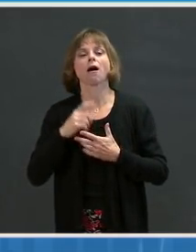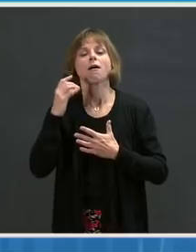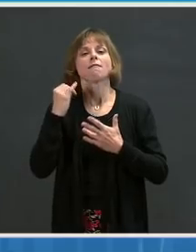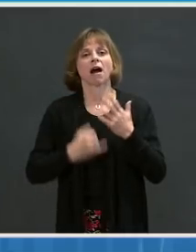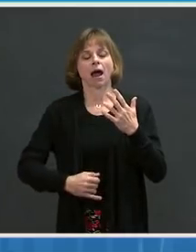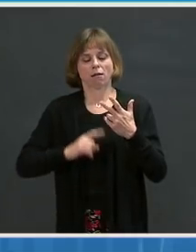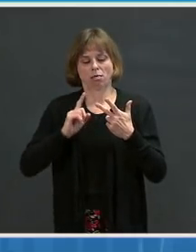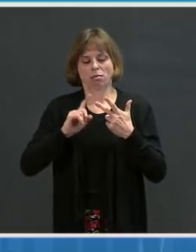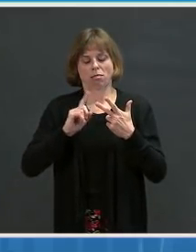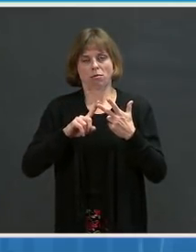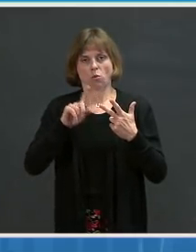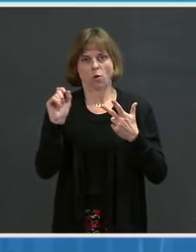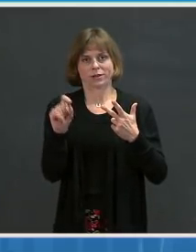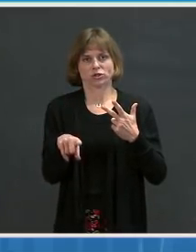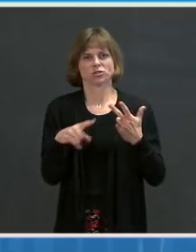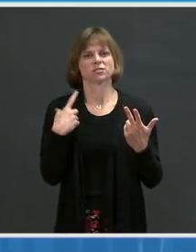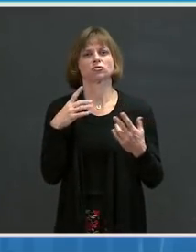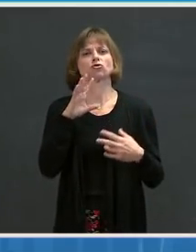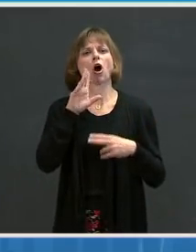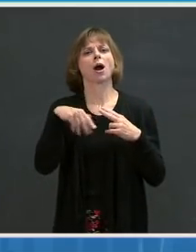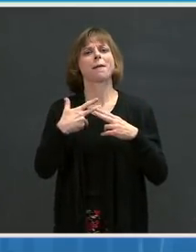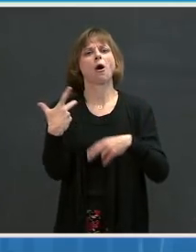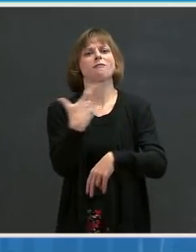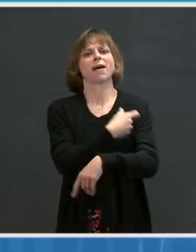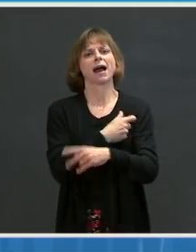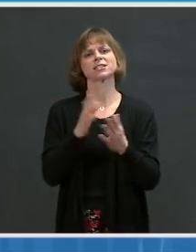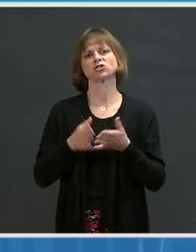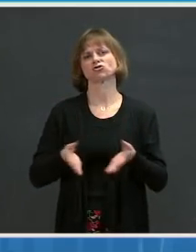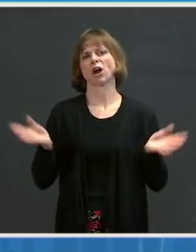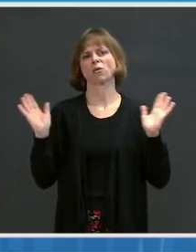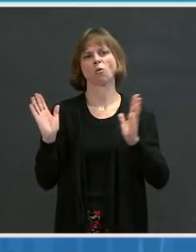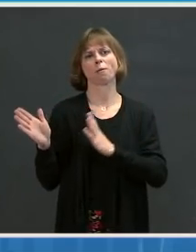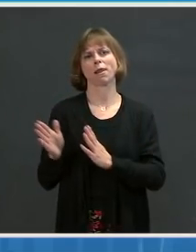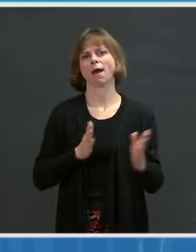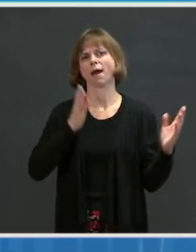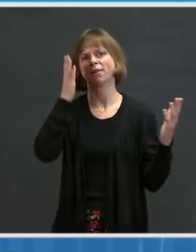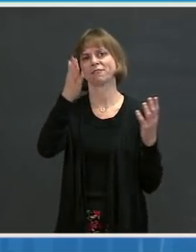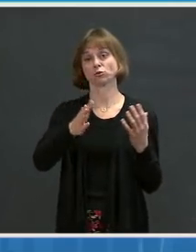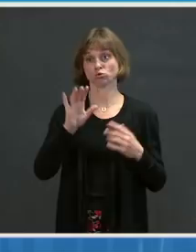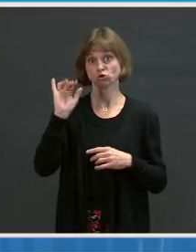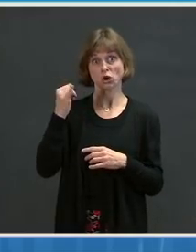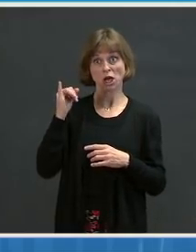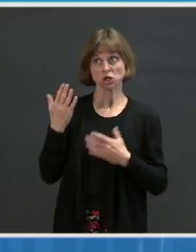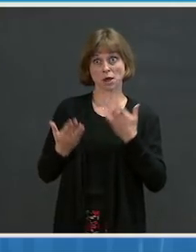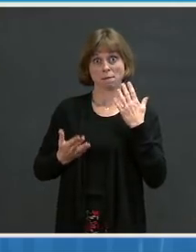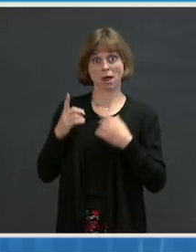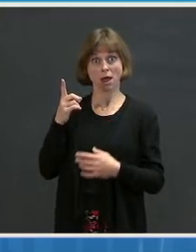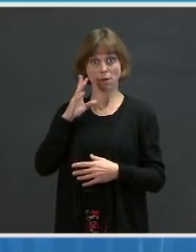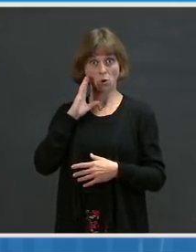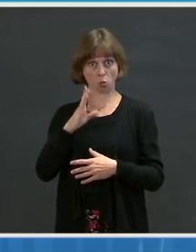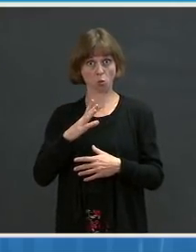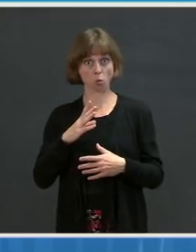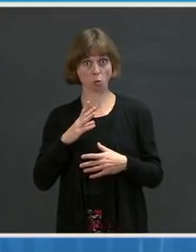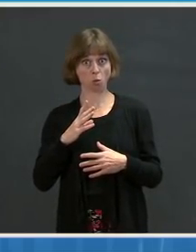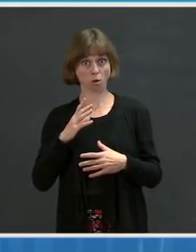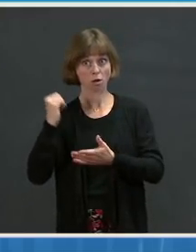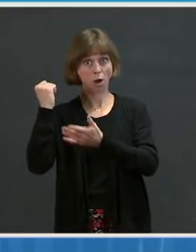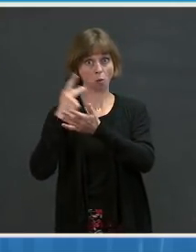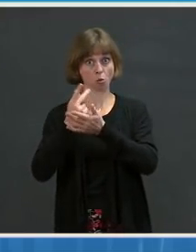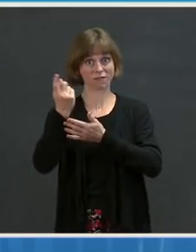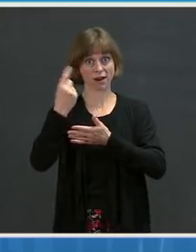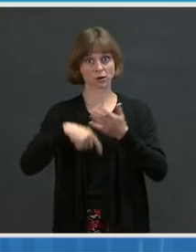on the vaccines in general, on the plan going forward, you know, with J&J potentially coming out next week, we also know